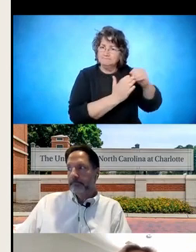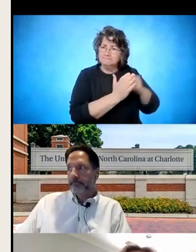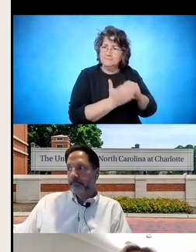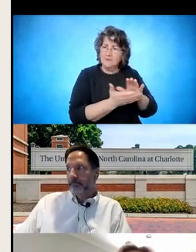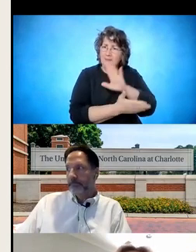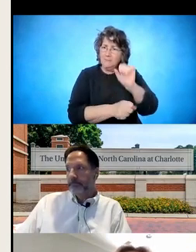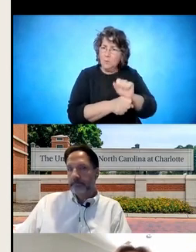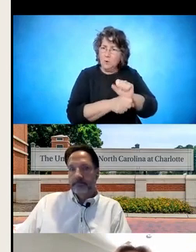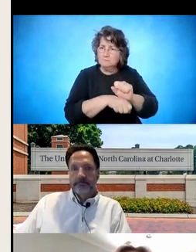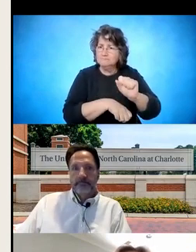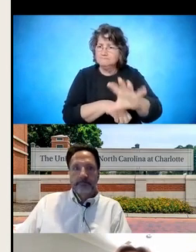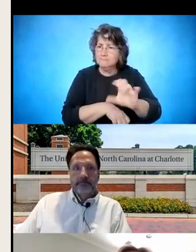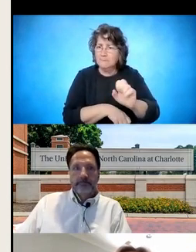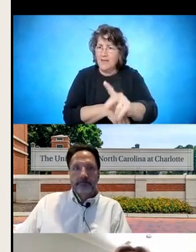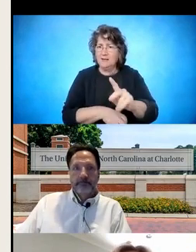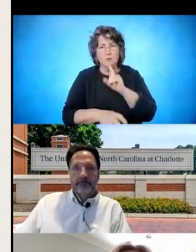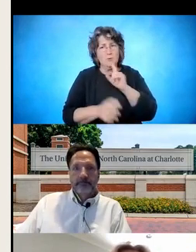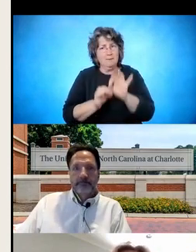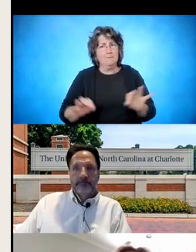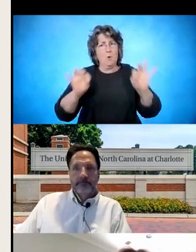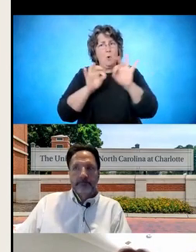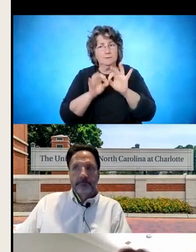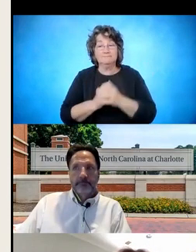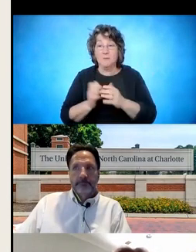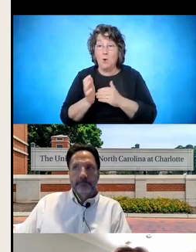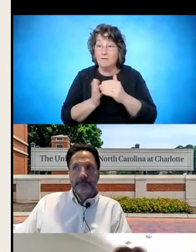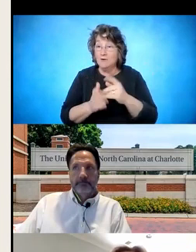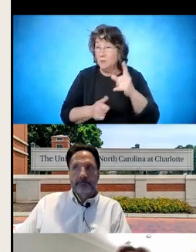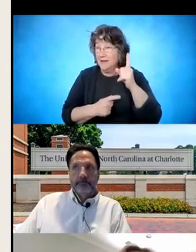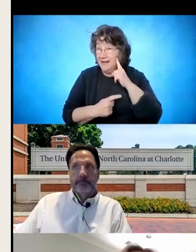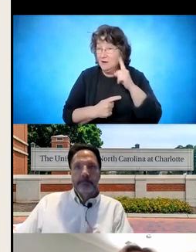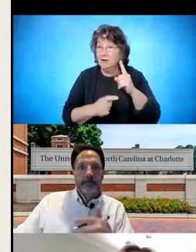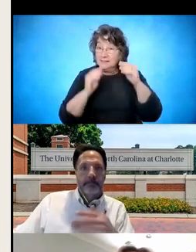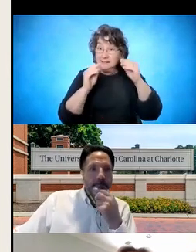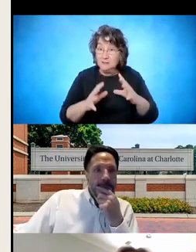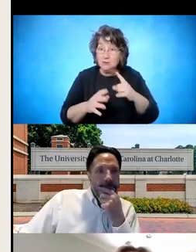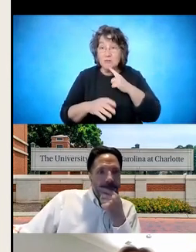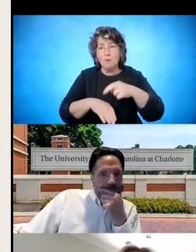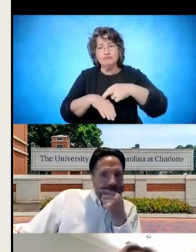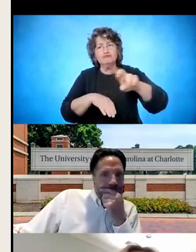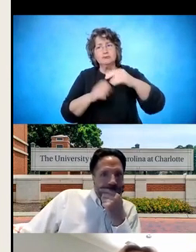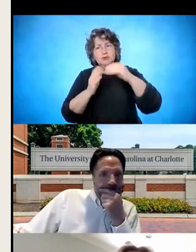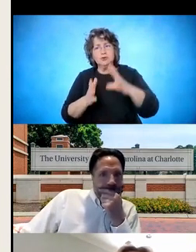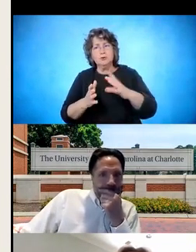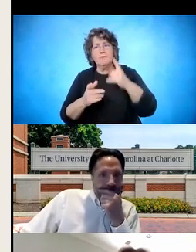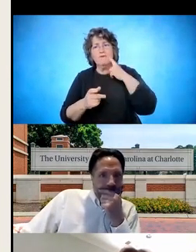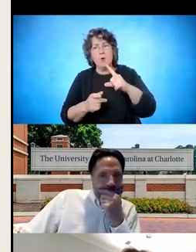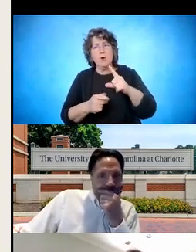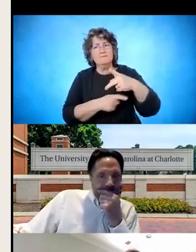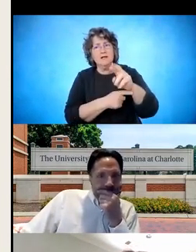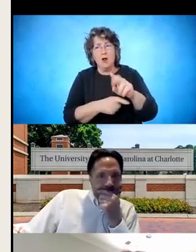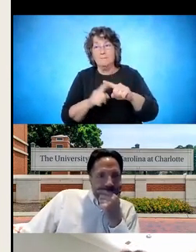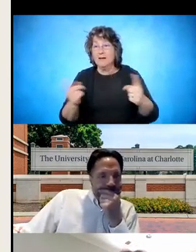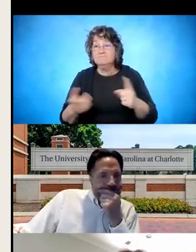Otherwise, what we often hear is that a teacher referred a student to VR only to learn later that paperwork wasn't returned, so